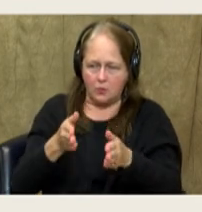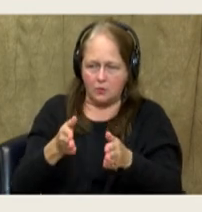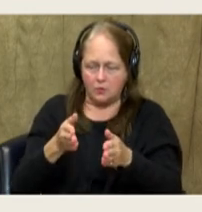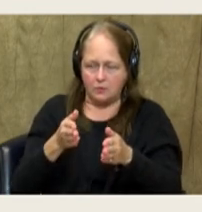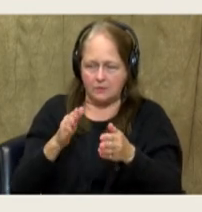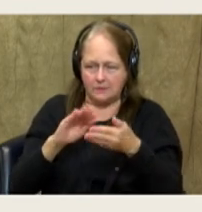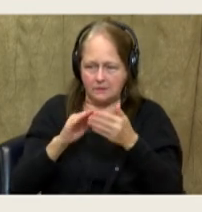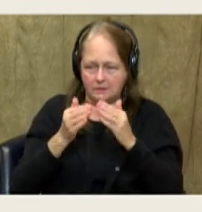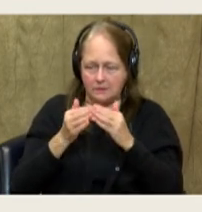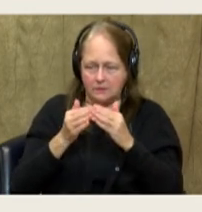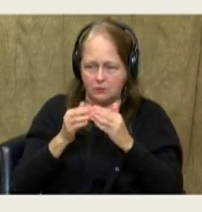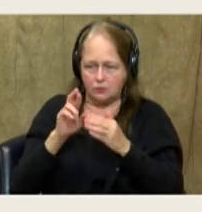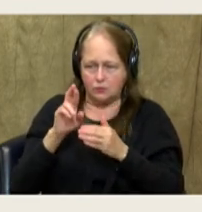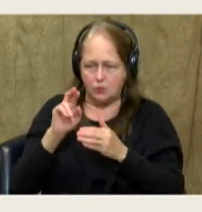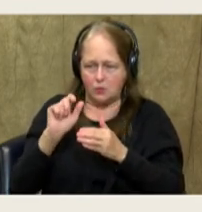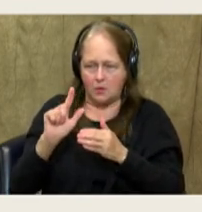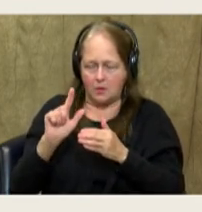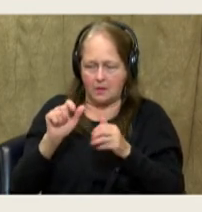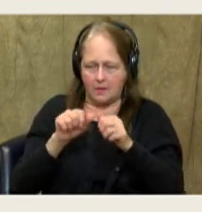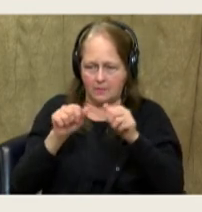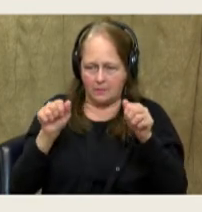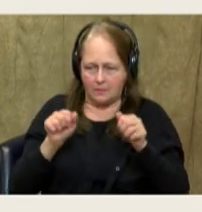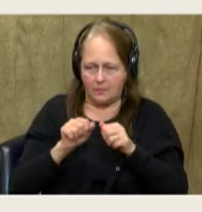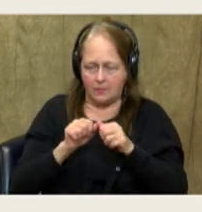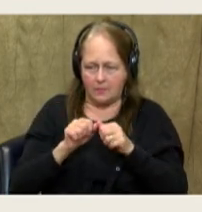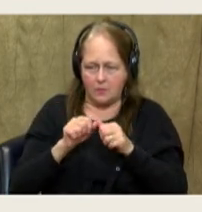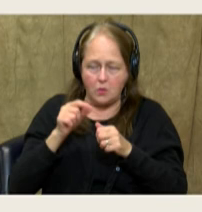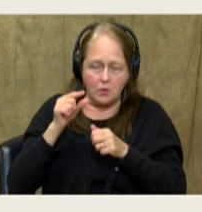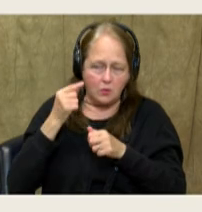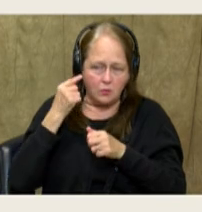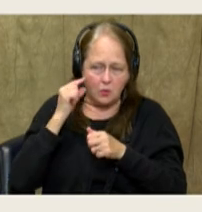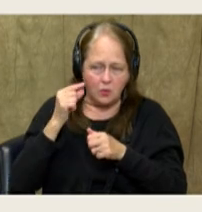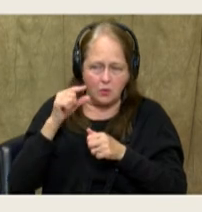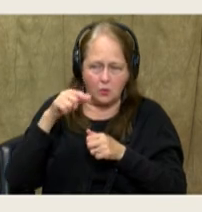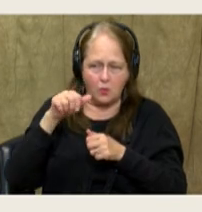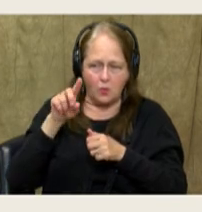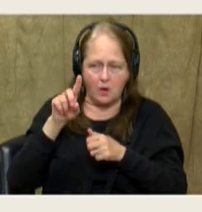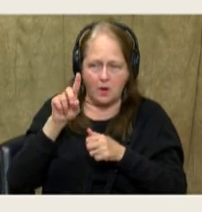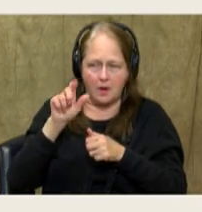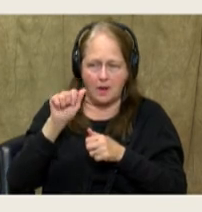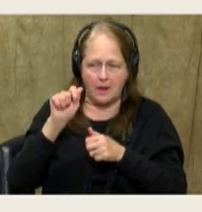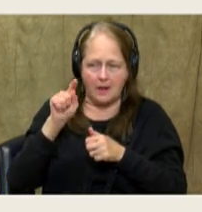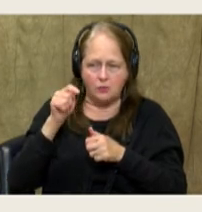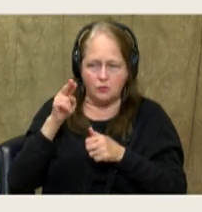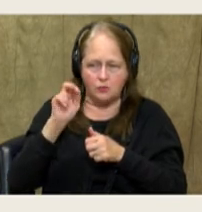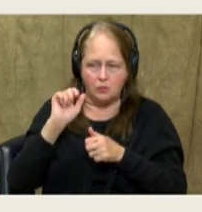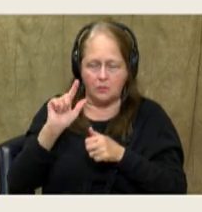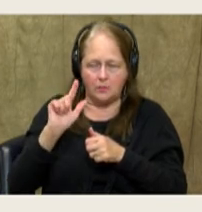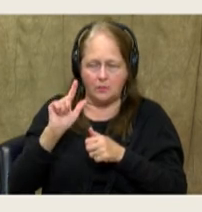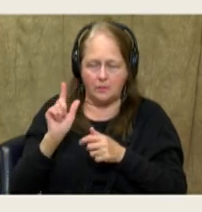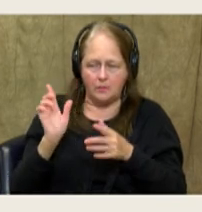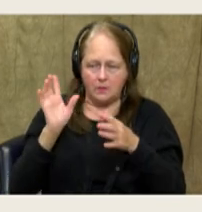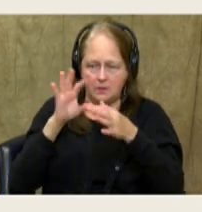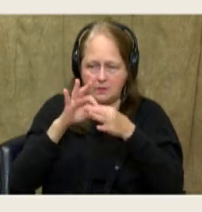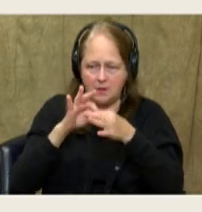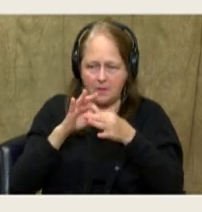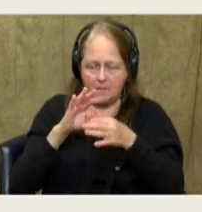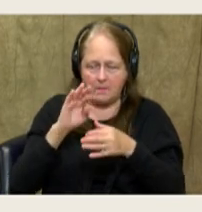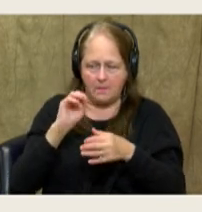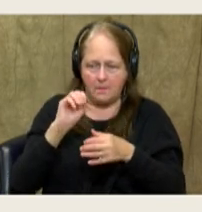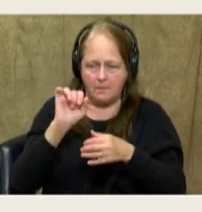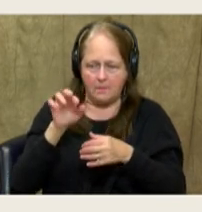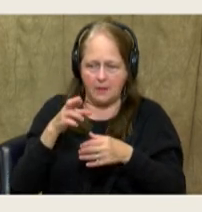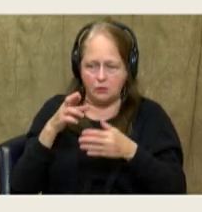between cities and rural areas. And this is called the golden quadrilateral. It's basically connecting the major cities in